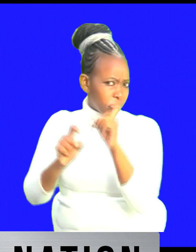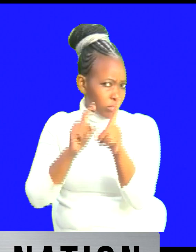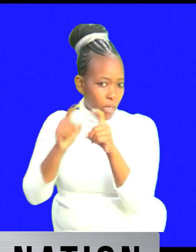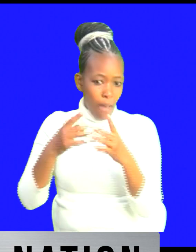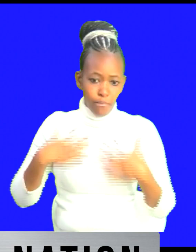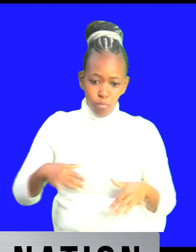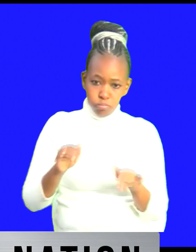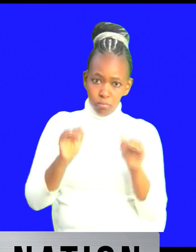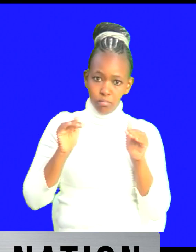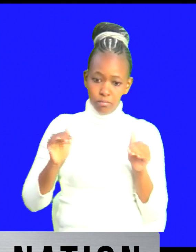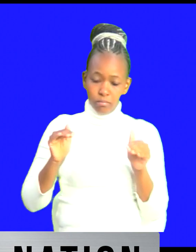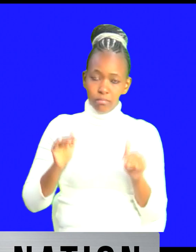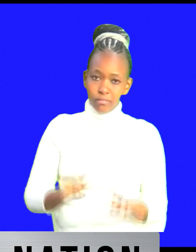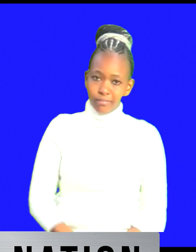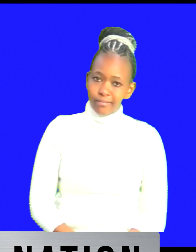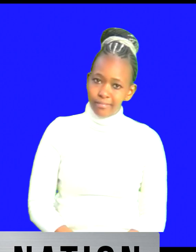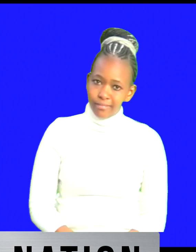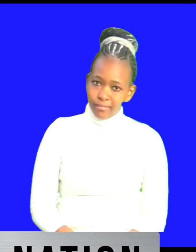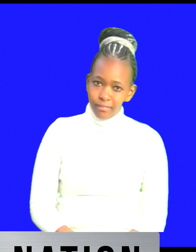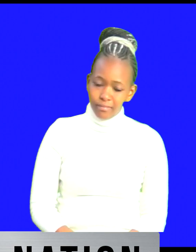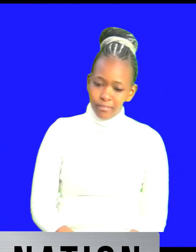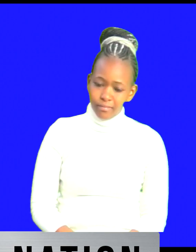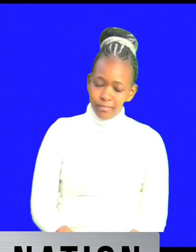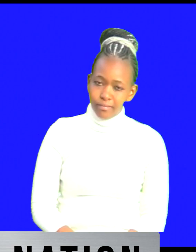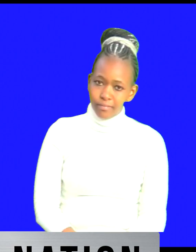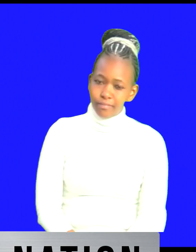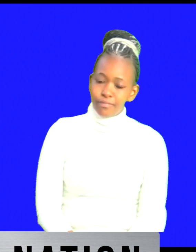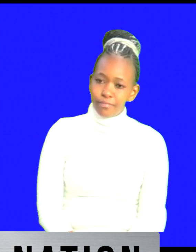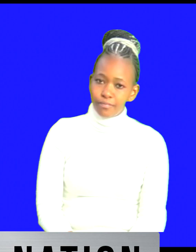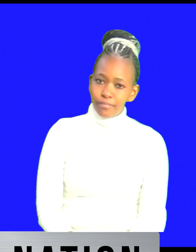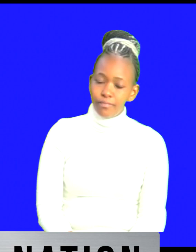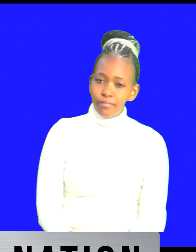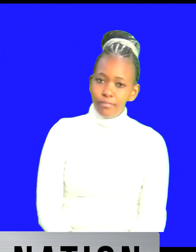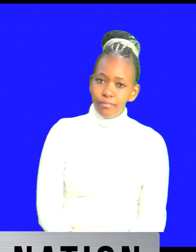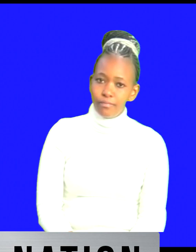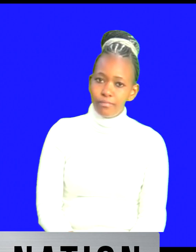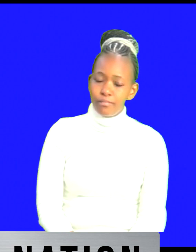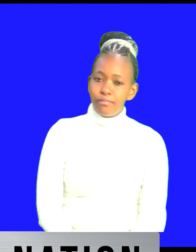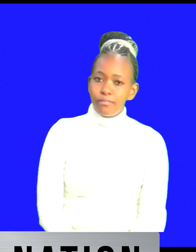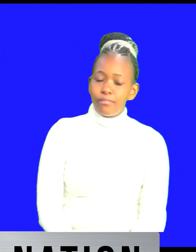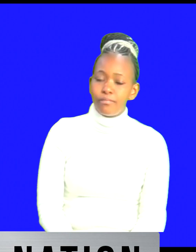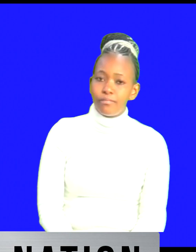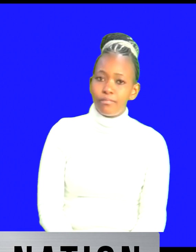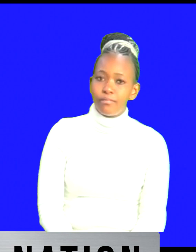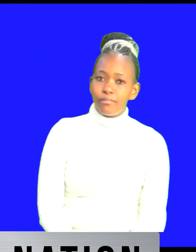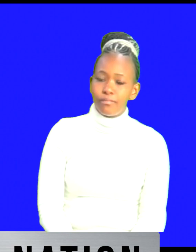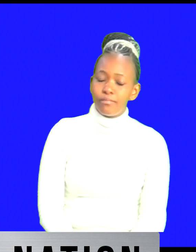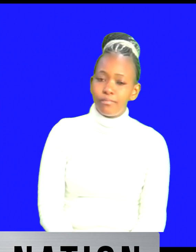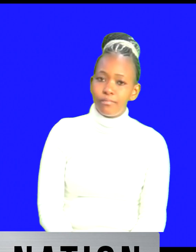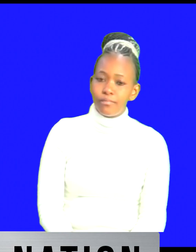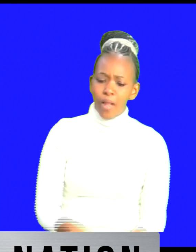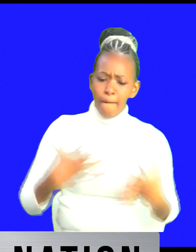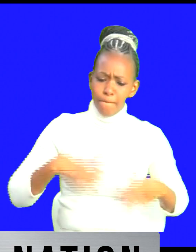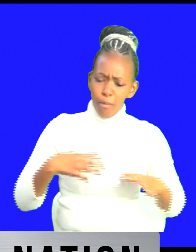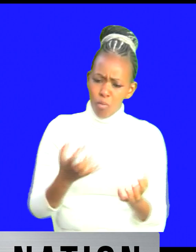are waiting it's like we don't someone to organize the question the question that i i believe in this country is that uh people